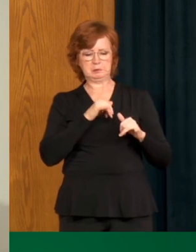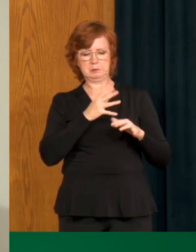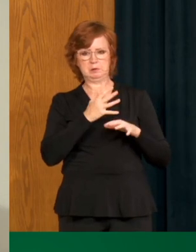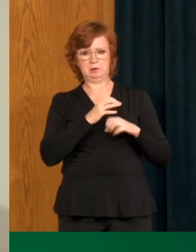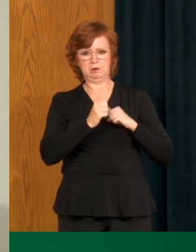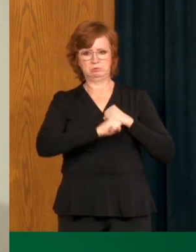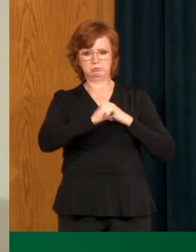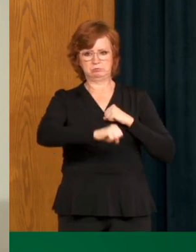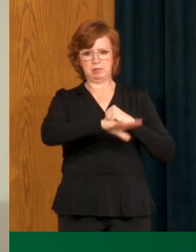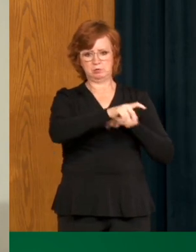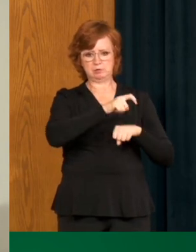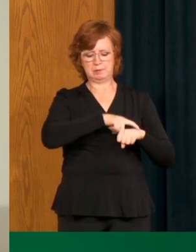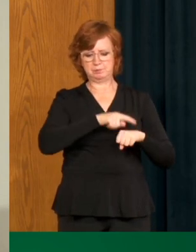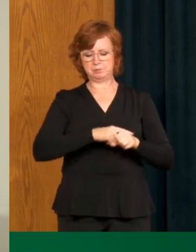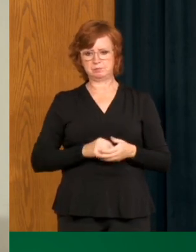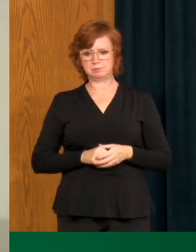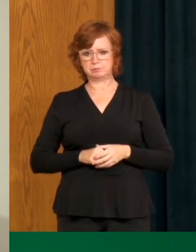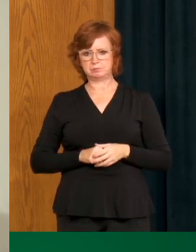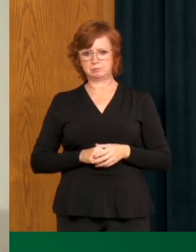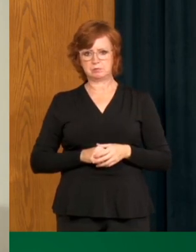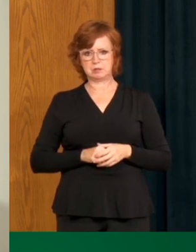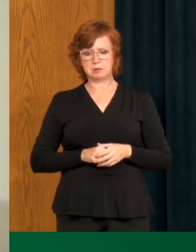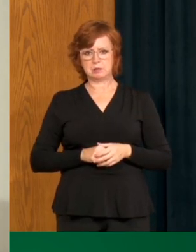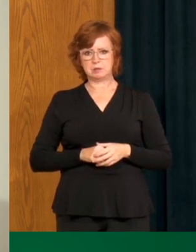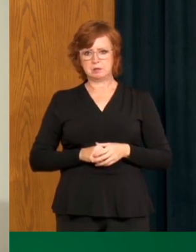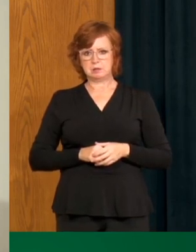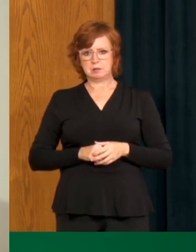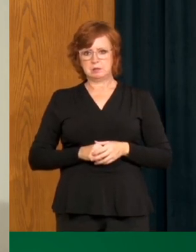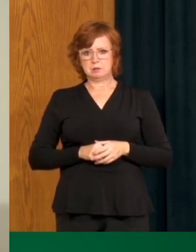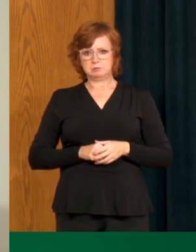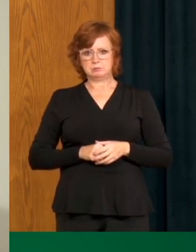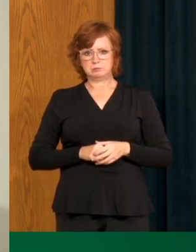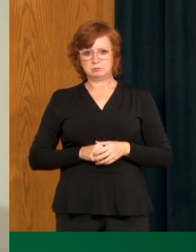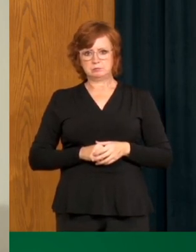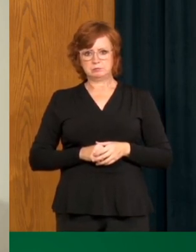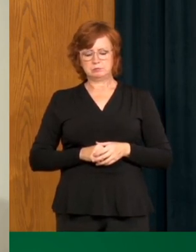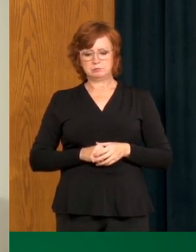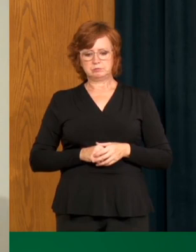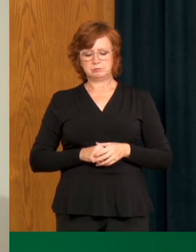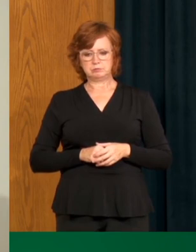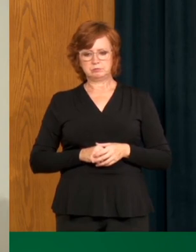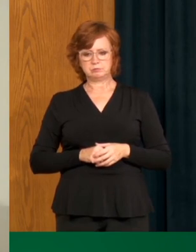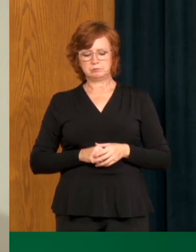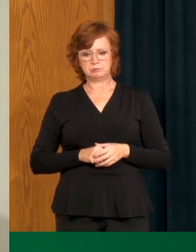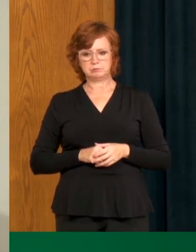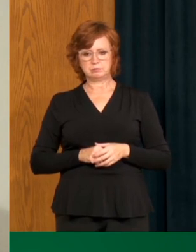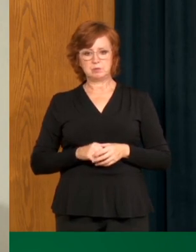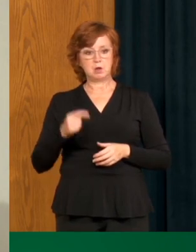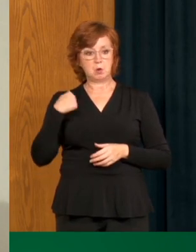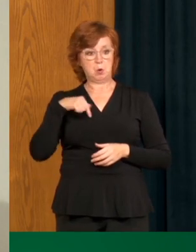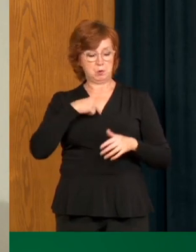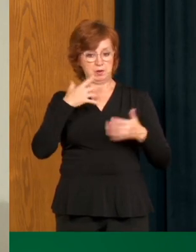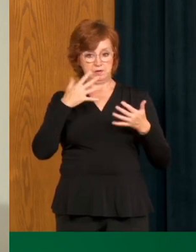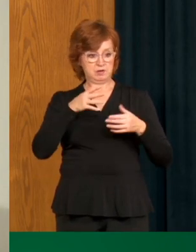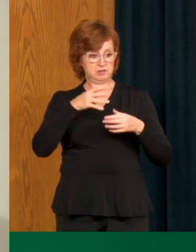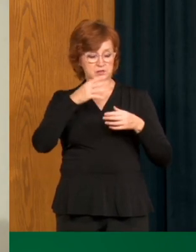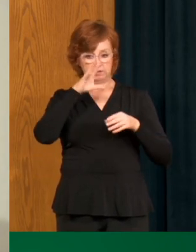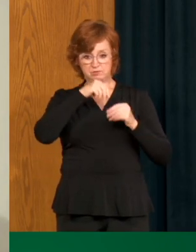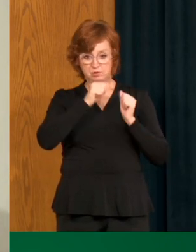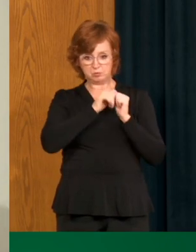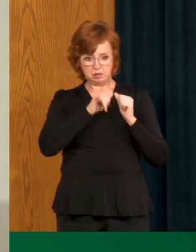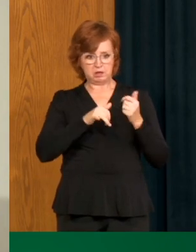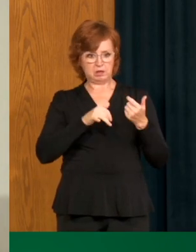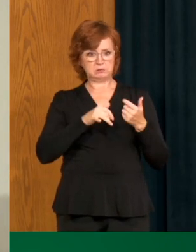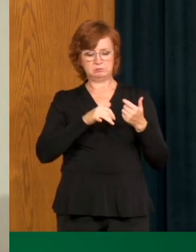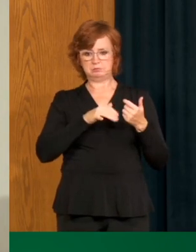required. And we've shown that in certain, uh, communities around the province as well that maybe, uh, weren't able to provide the, uh, resources, maybe were